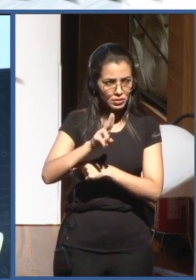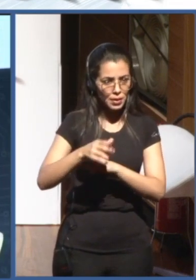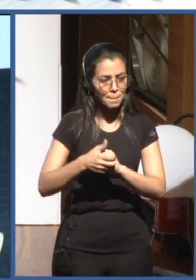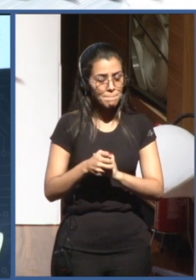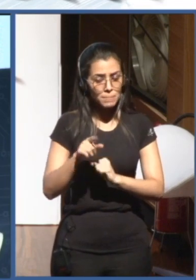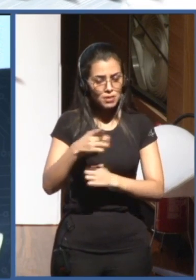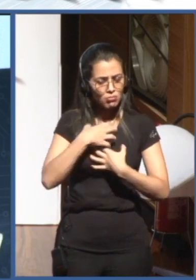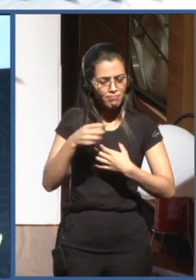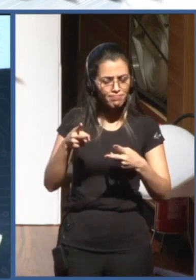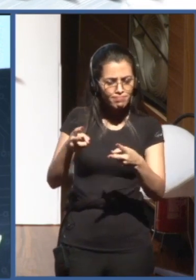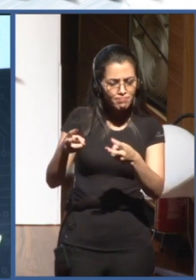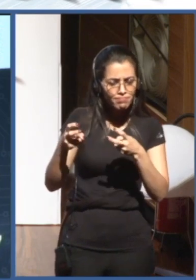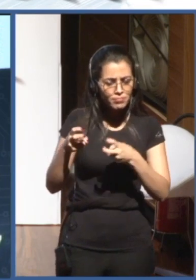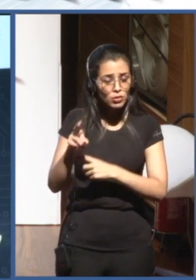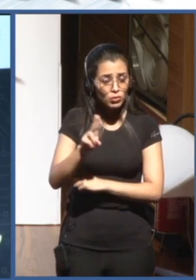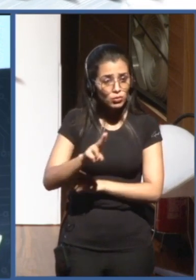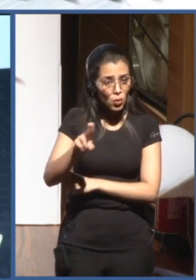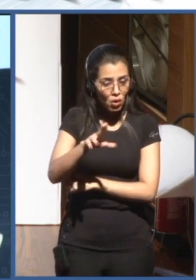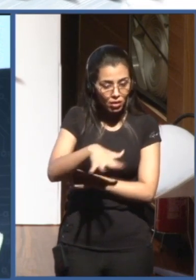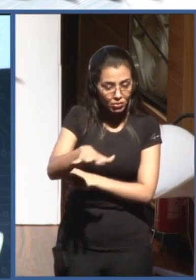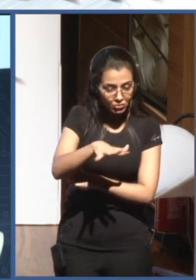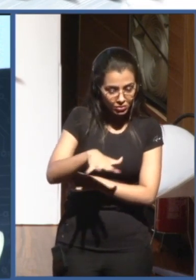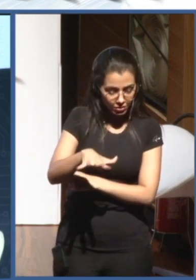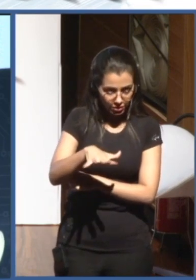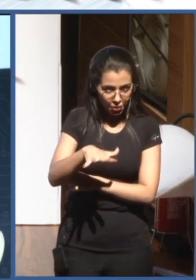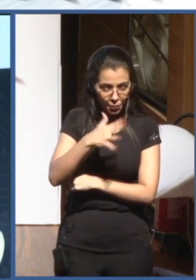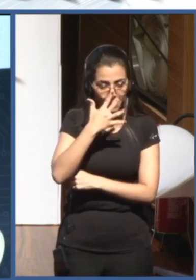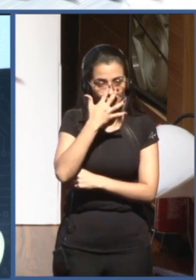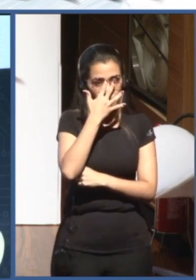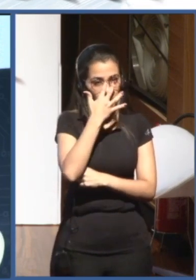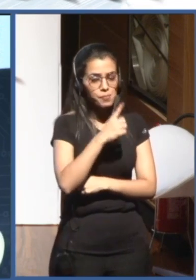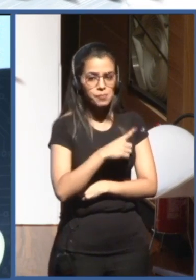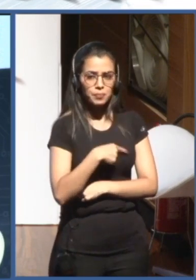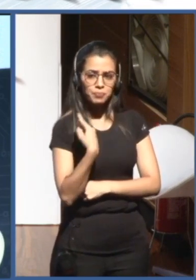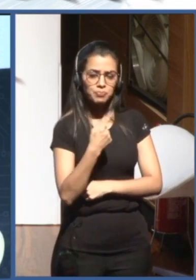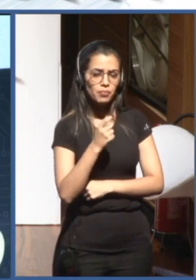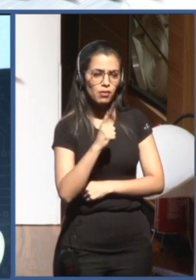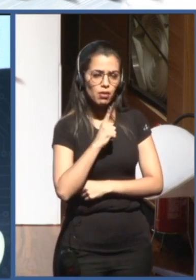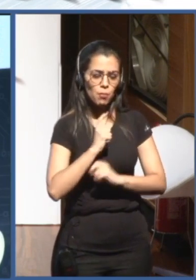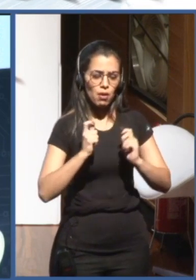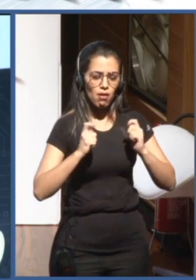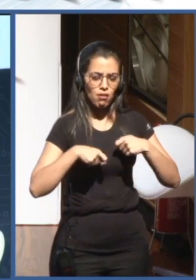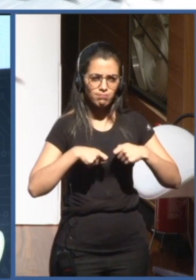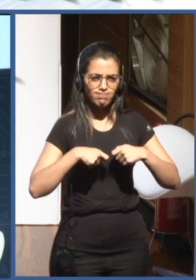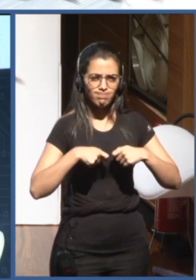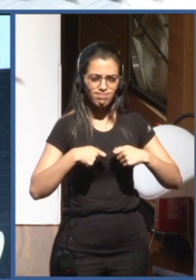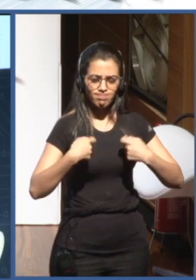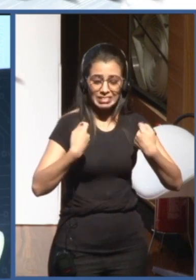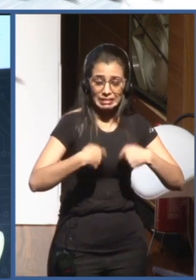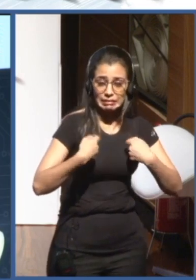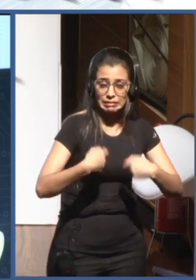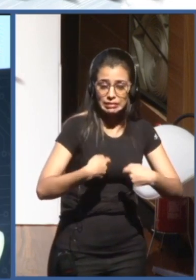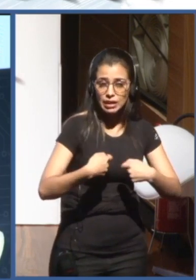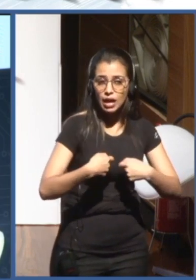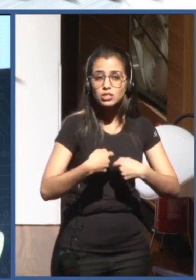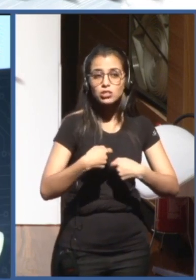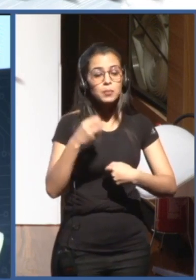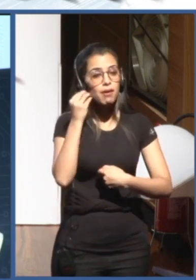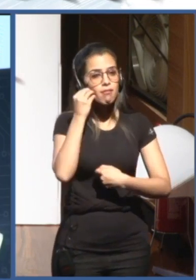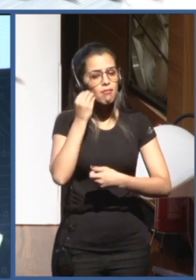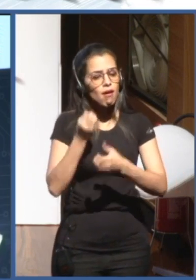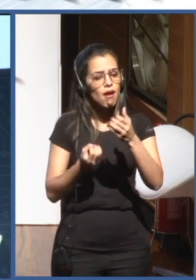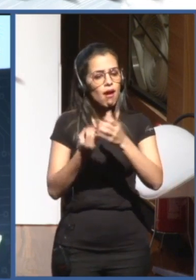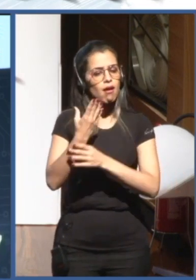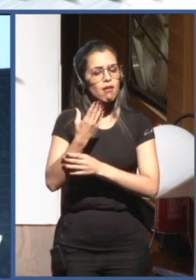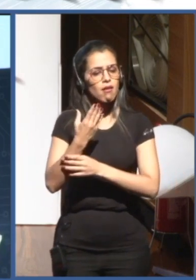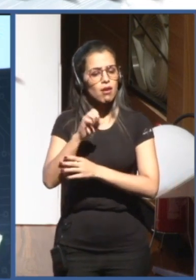The needs that we have just to create a ecosystem that is a rehabilitative environment